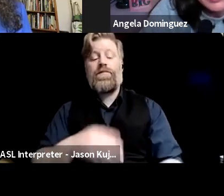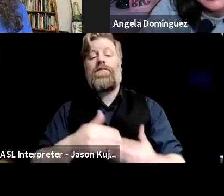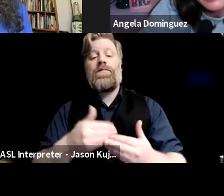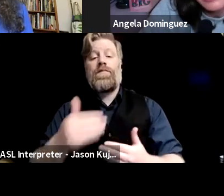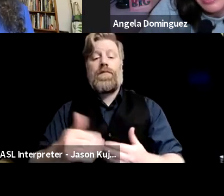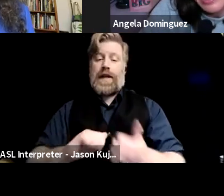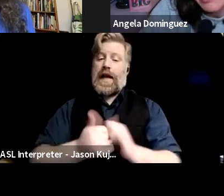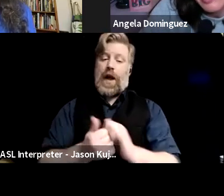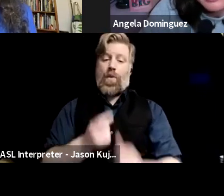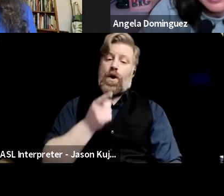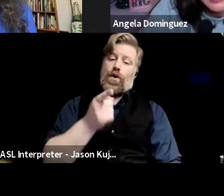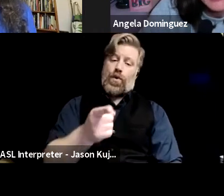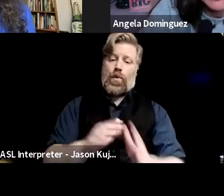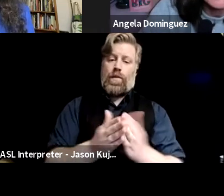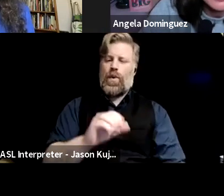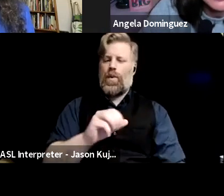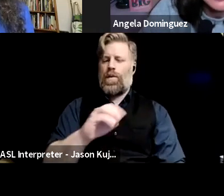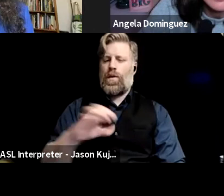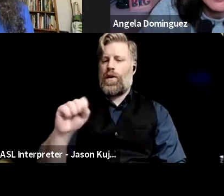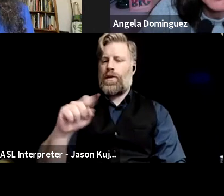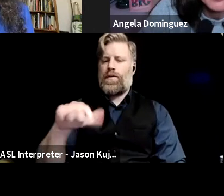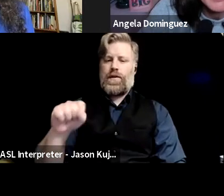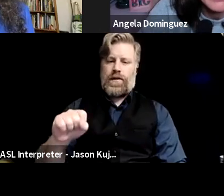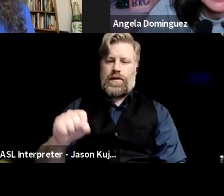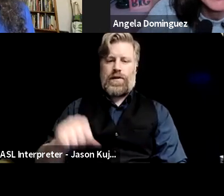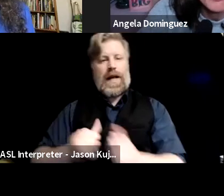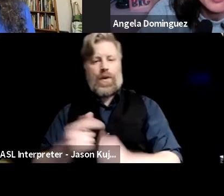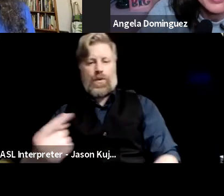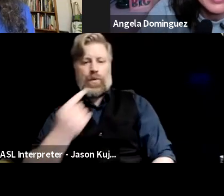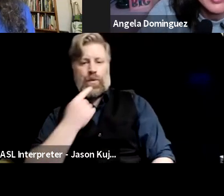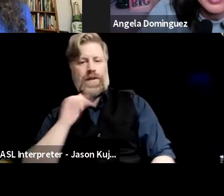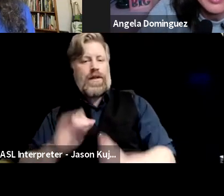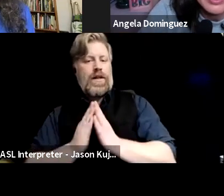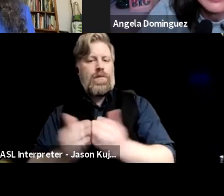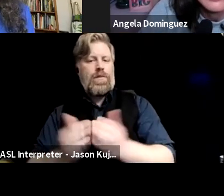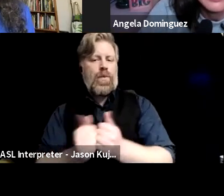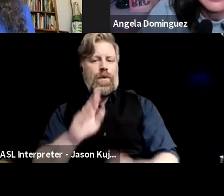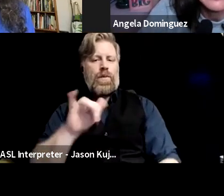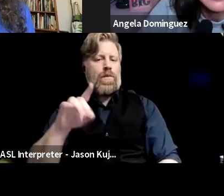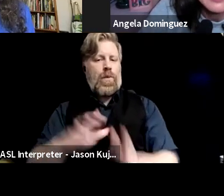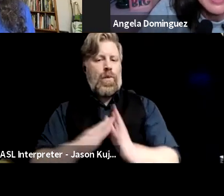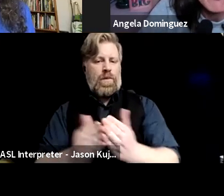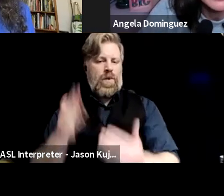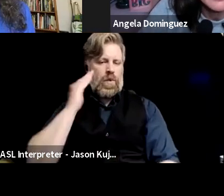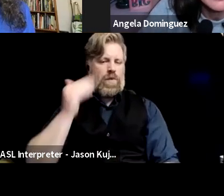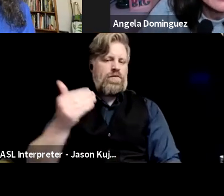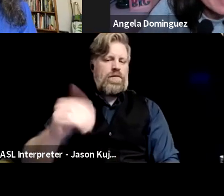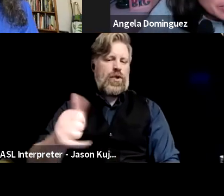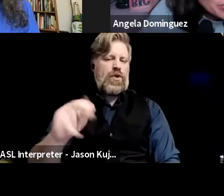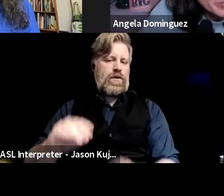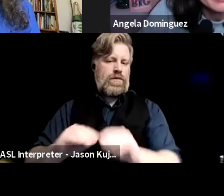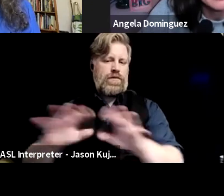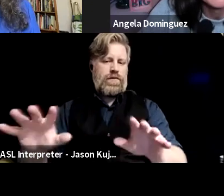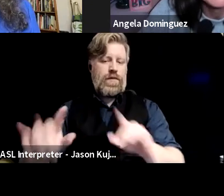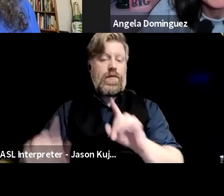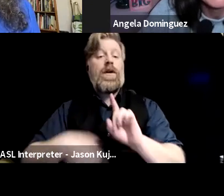como estas and how do you say, or como se dice are both coming out in board books in January. And, uh, I'm working on another